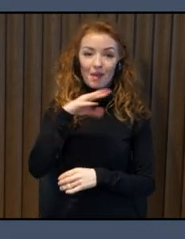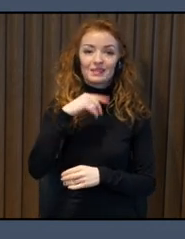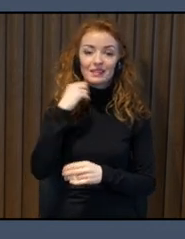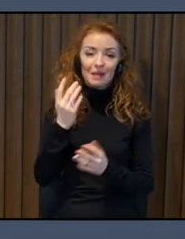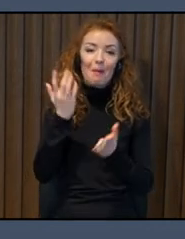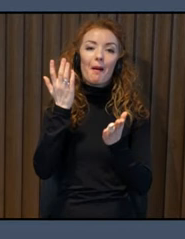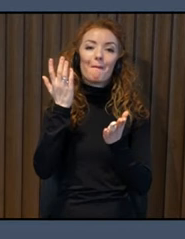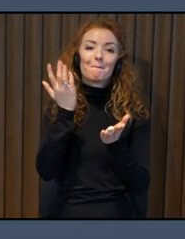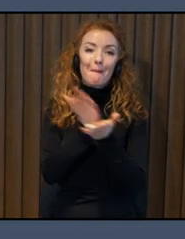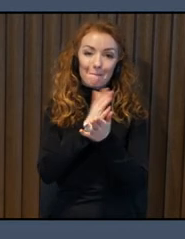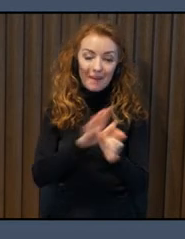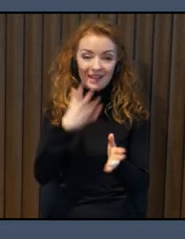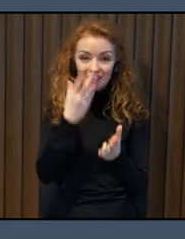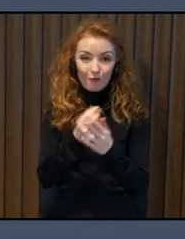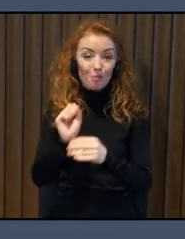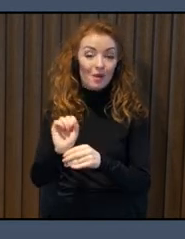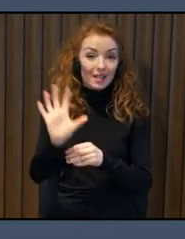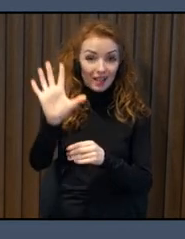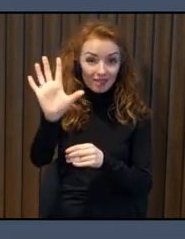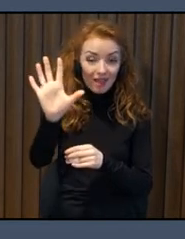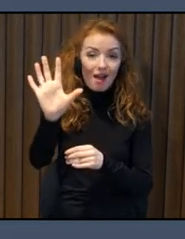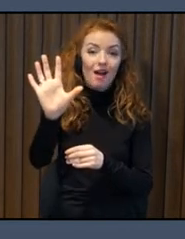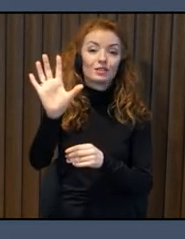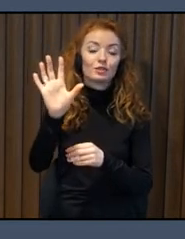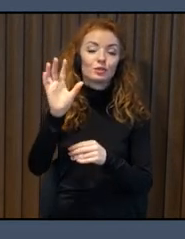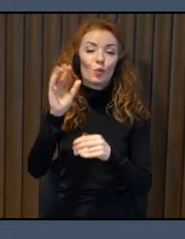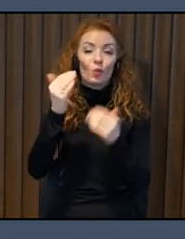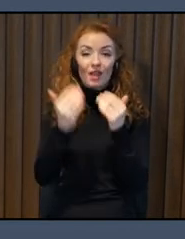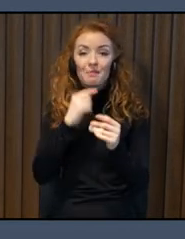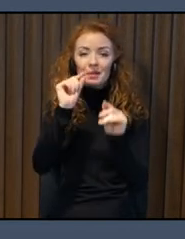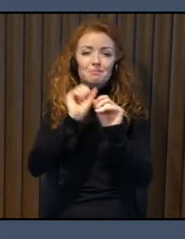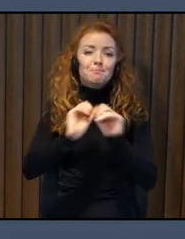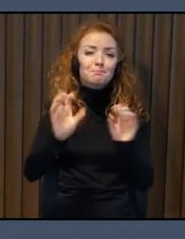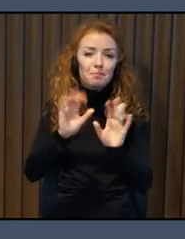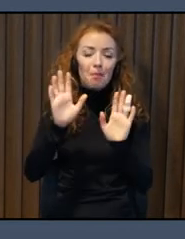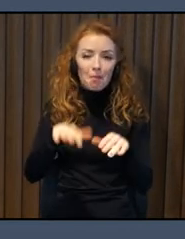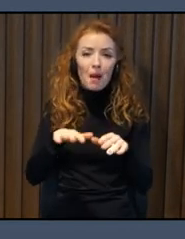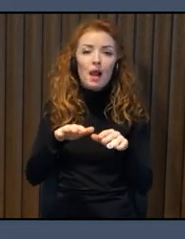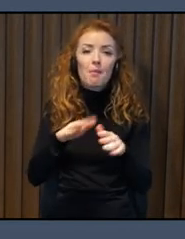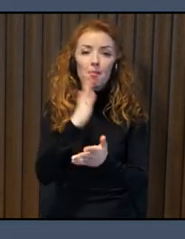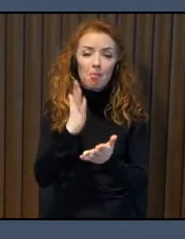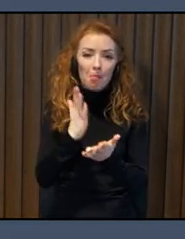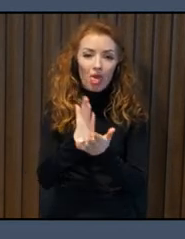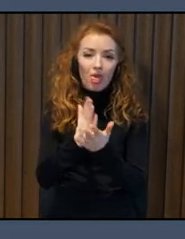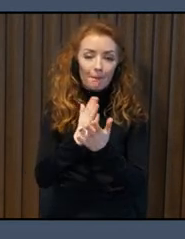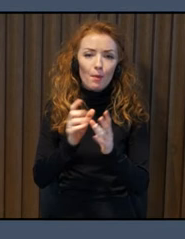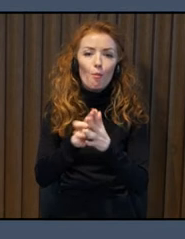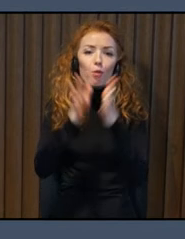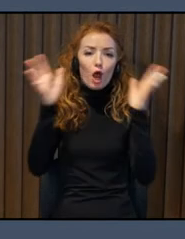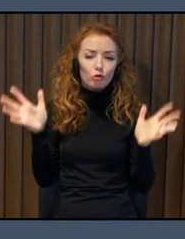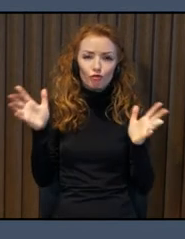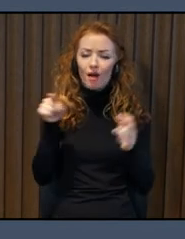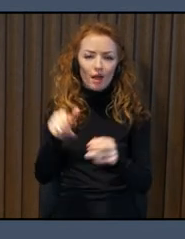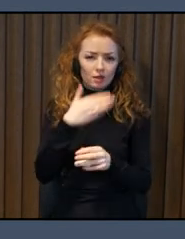talking about accessibility in a broader perspective, because accessibility is not only what is physically planned or what we can see